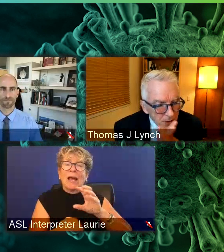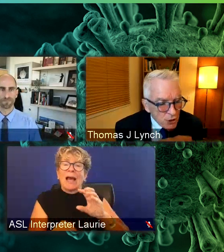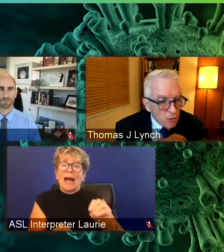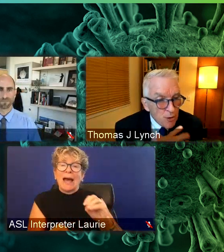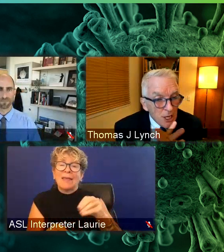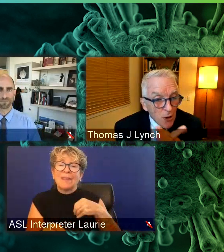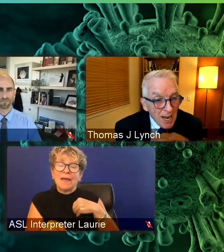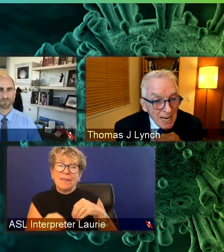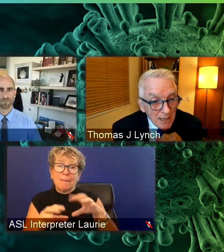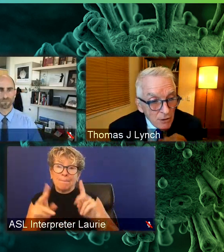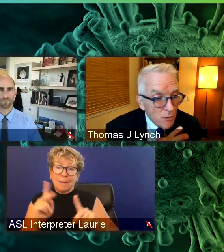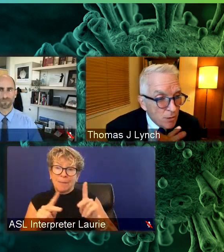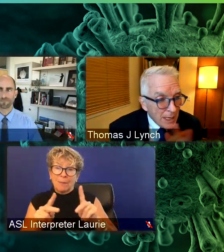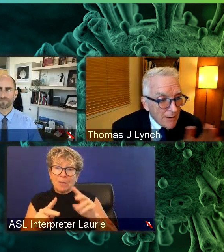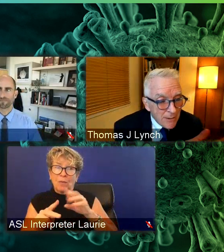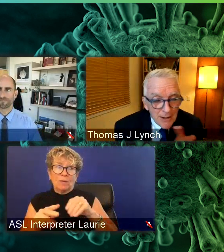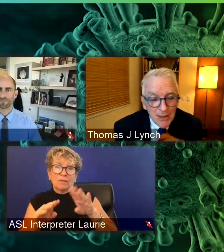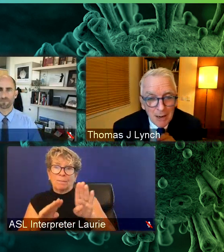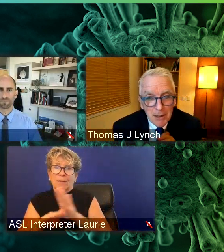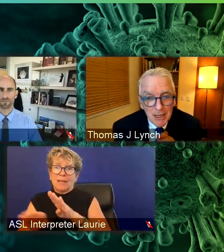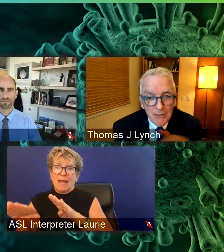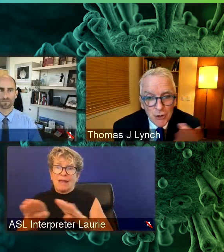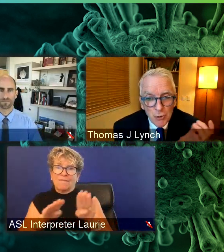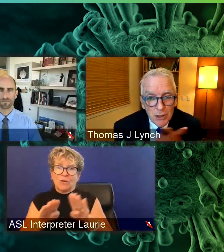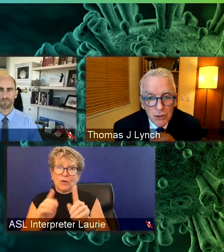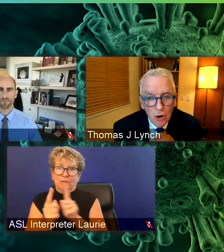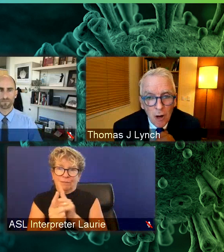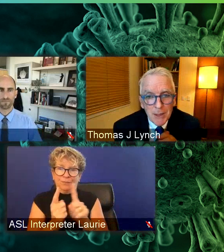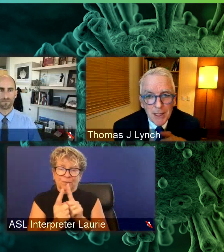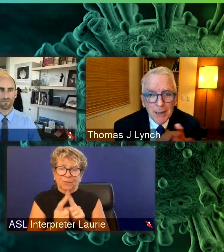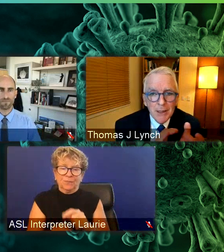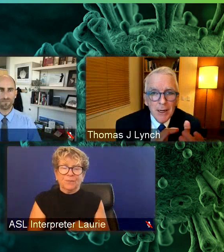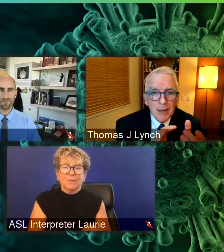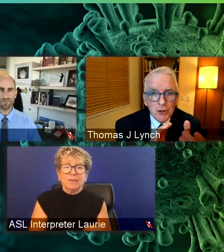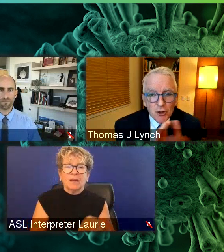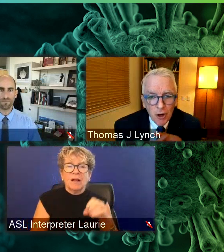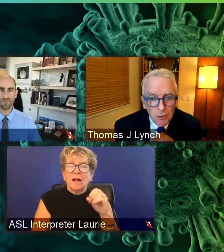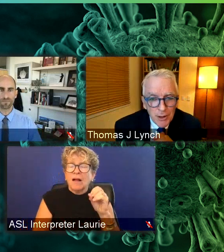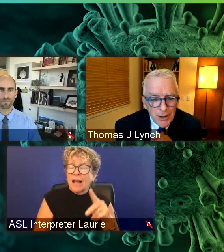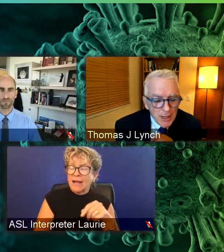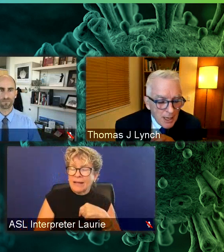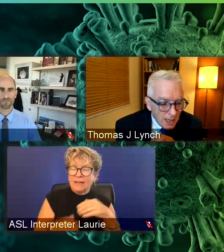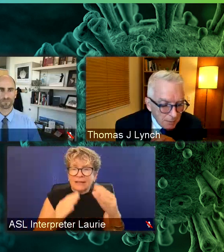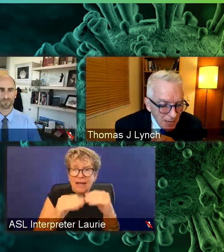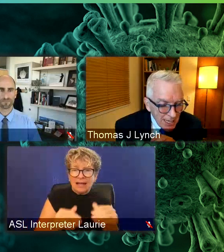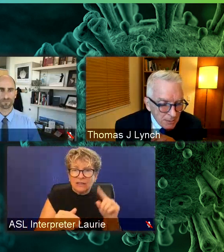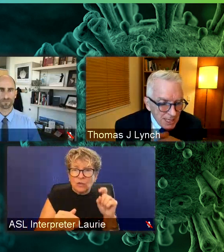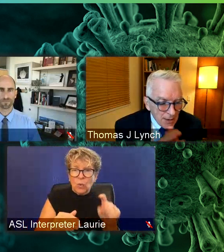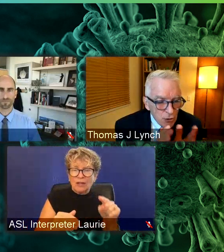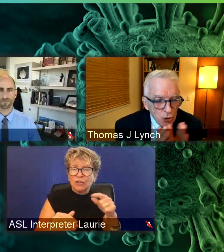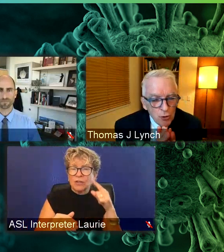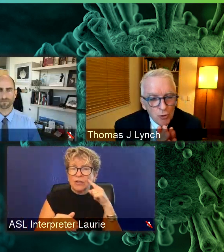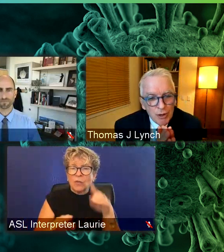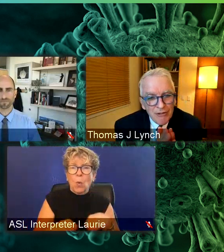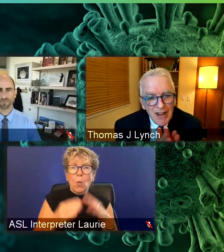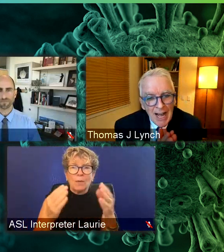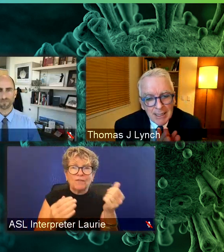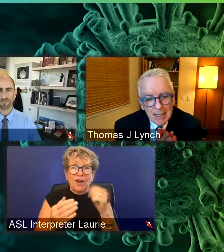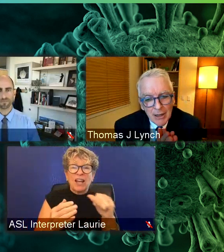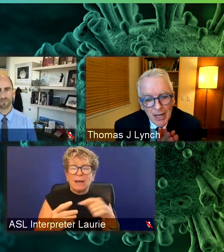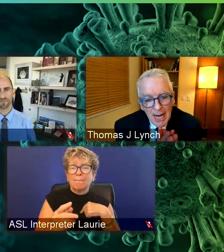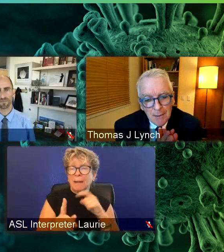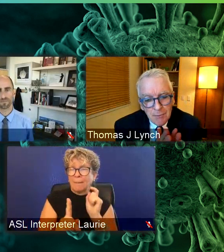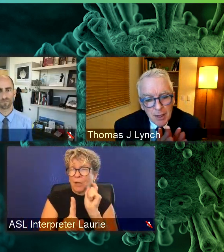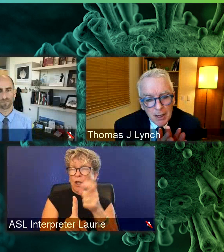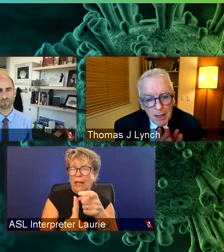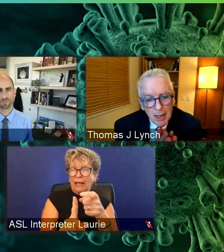So this could really go to any of you. And I think I'm going to give this one to Alpana to start with. And it comes down to the fact